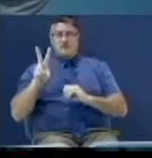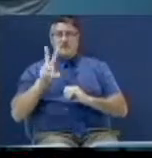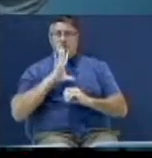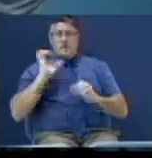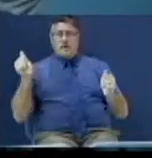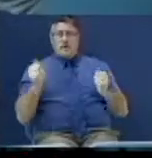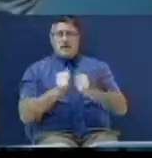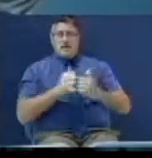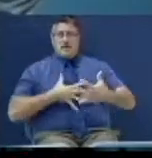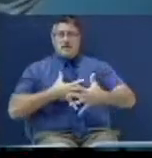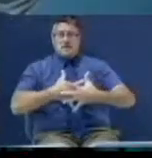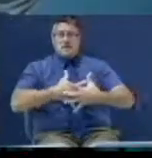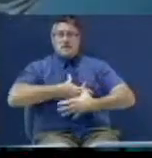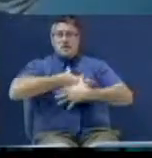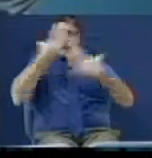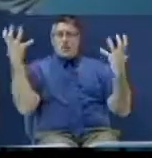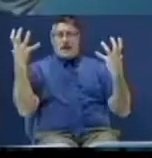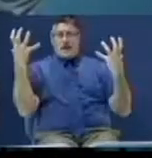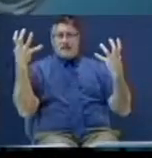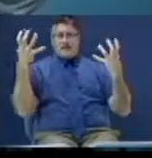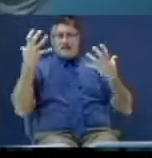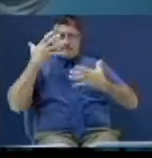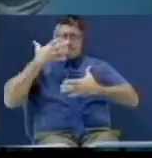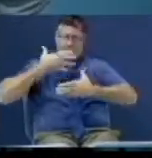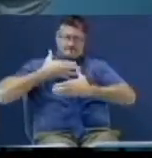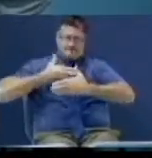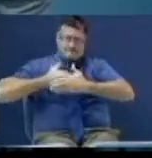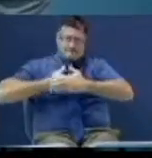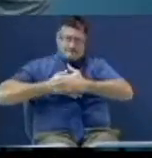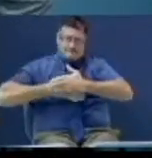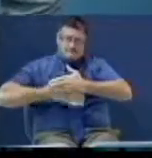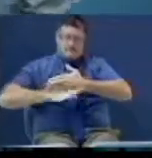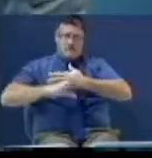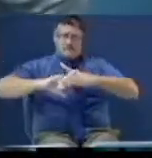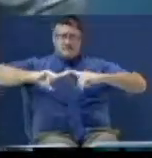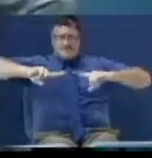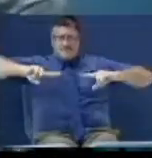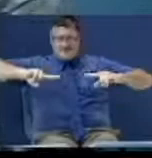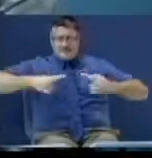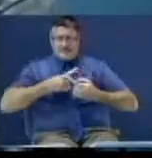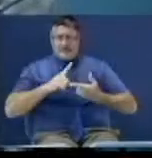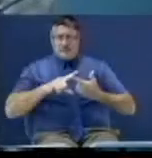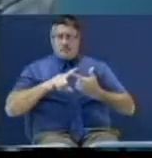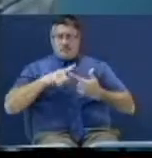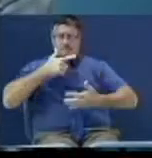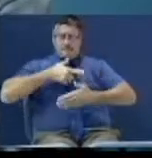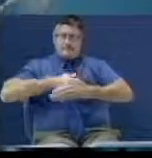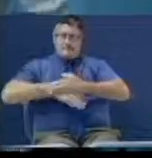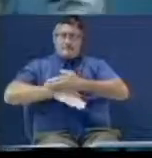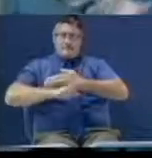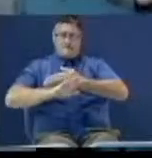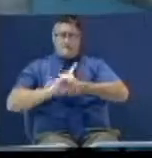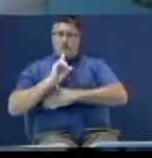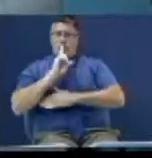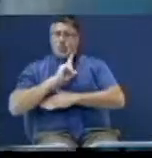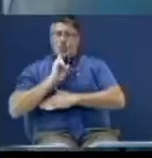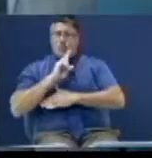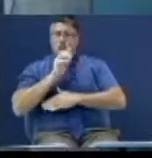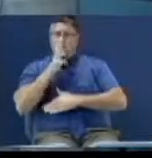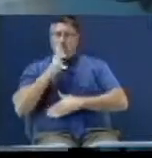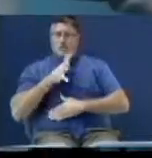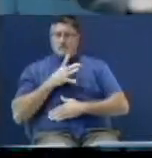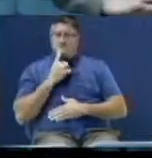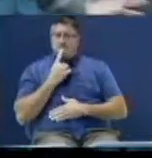being with child, cry, travailing in birth and pain to be delivered. Who in the world is a woman?